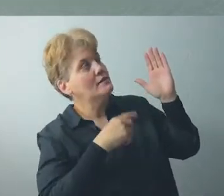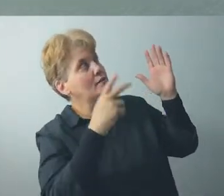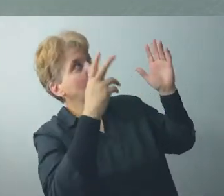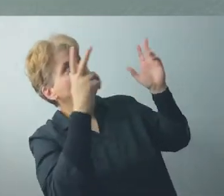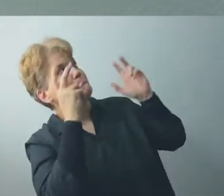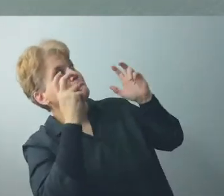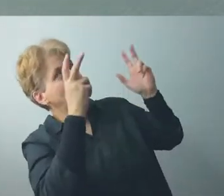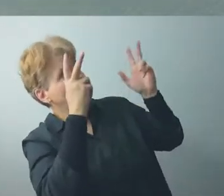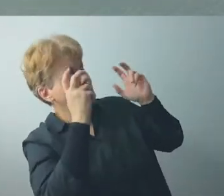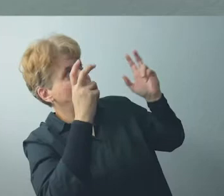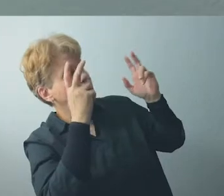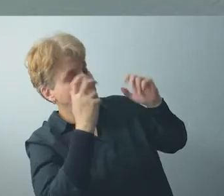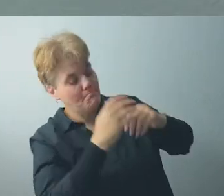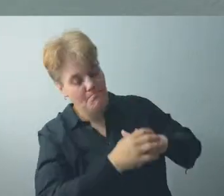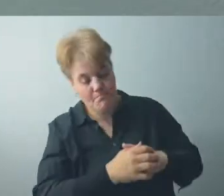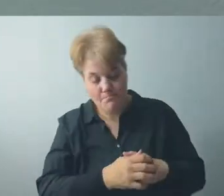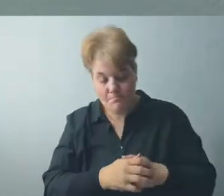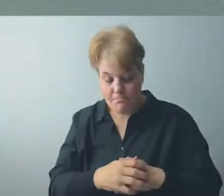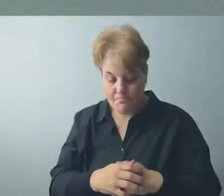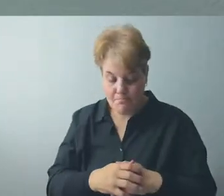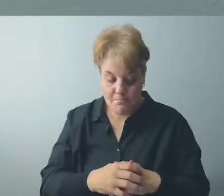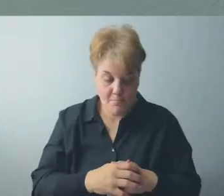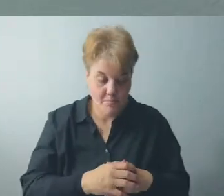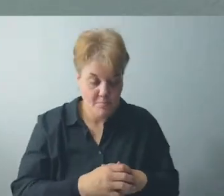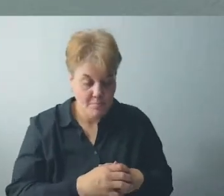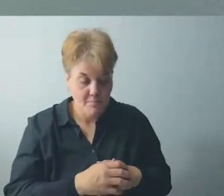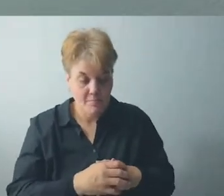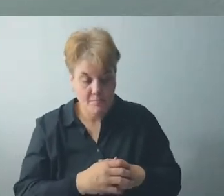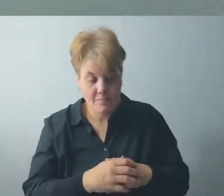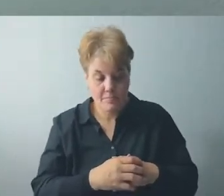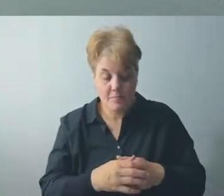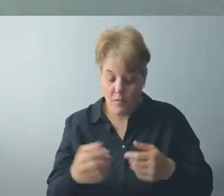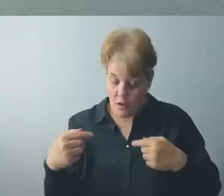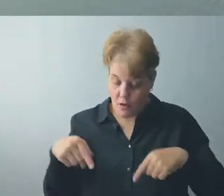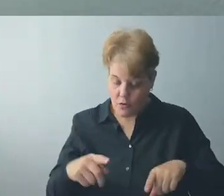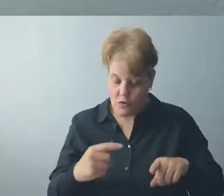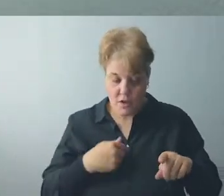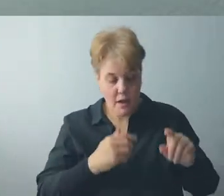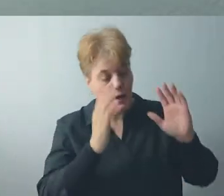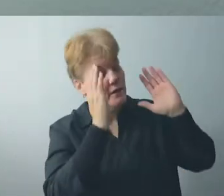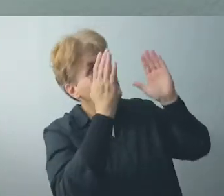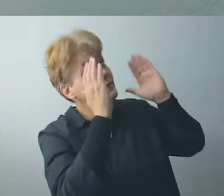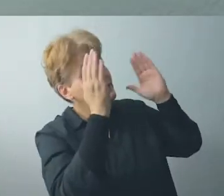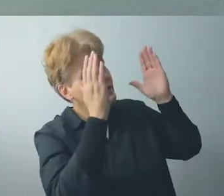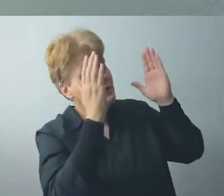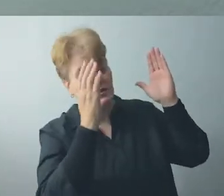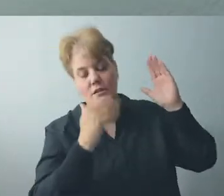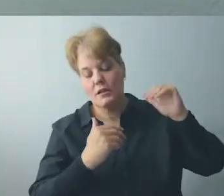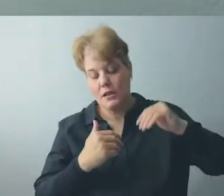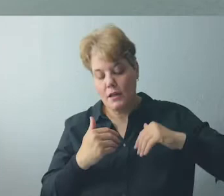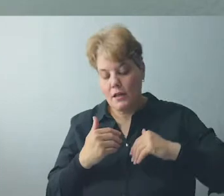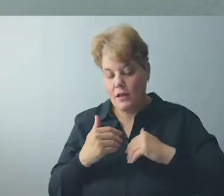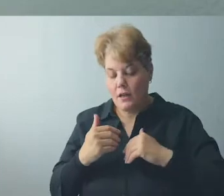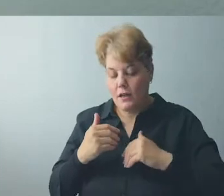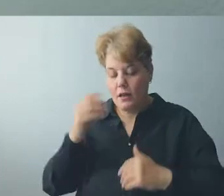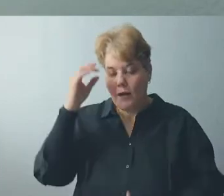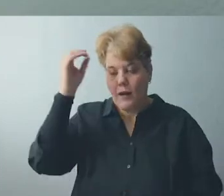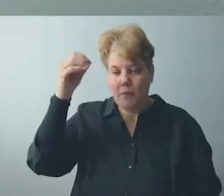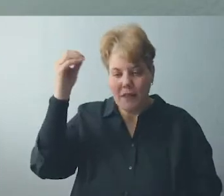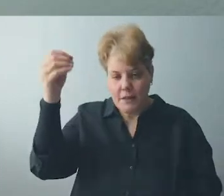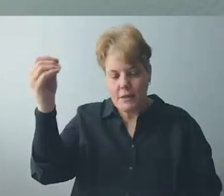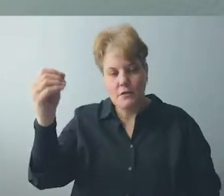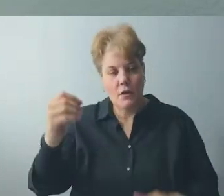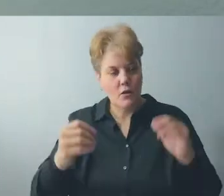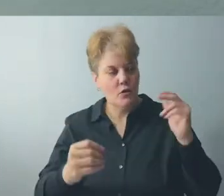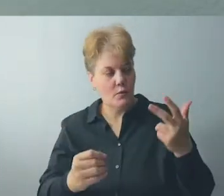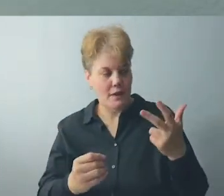that I am attempting to listen to God, that there will be three voices that I hear in my head. The first